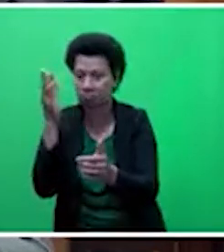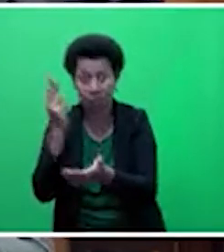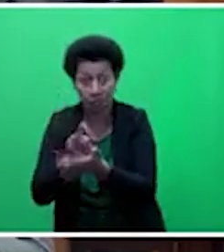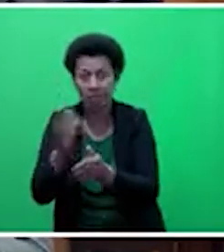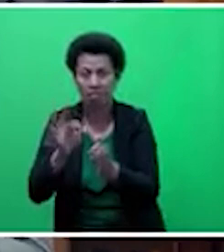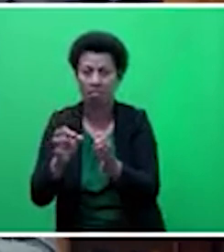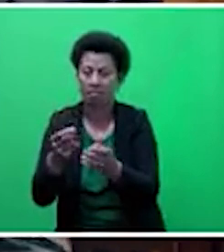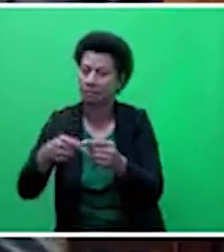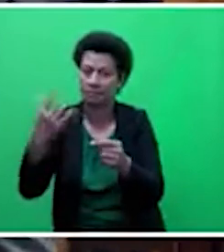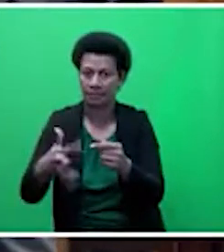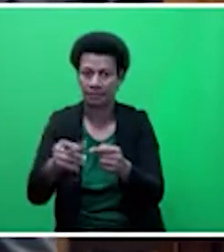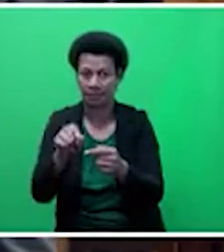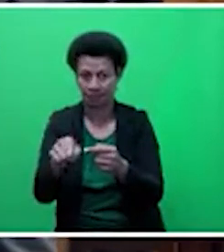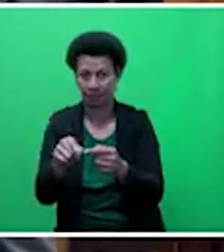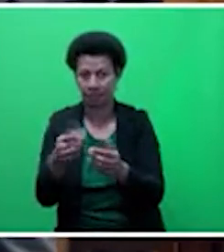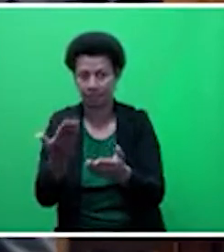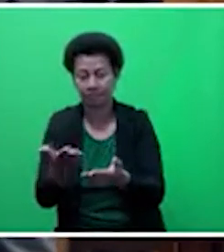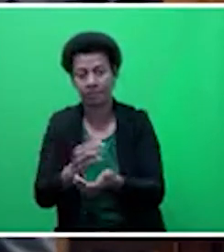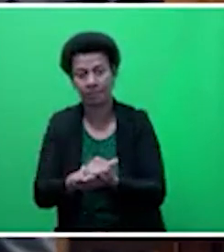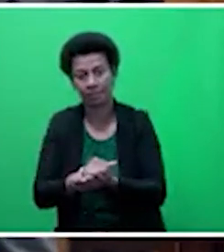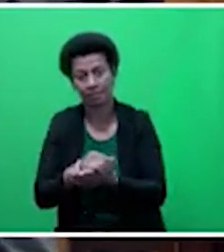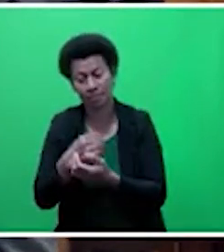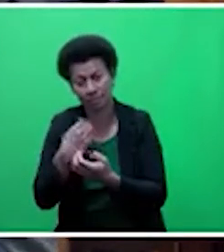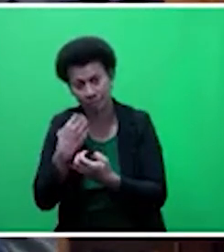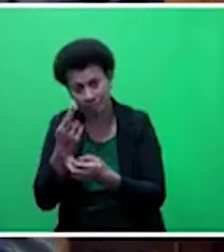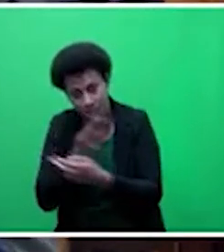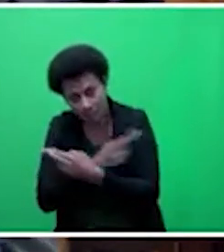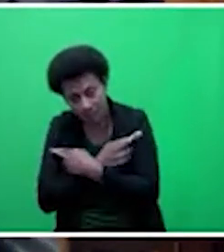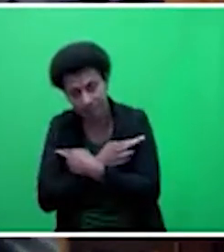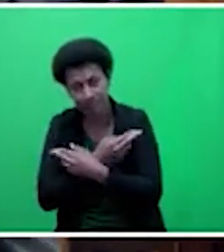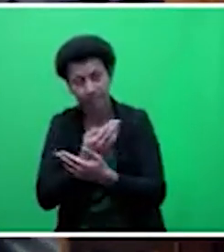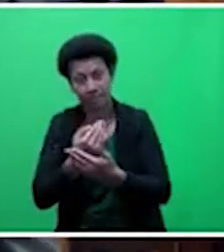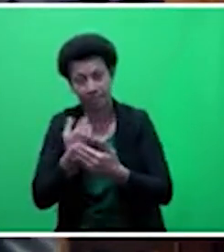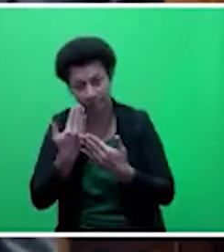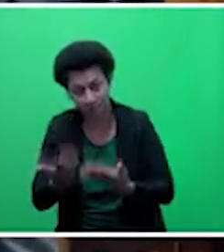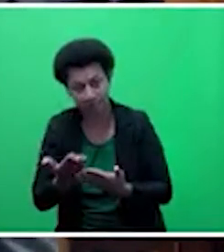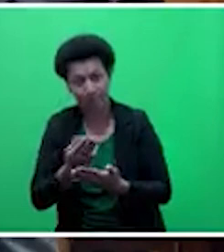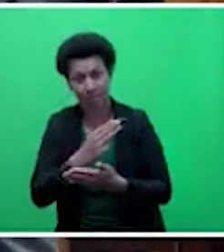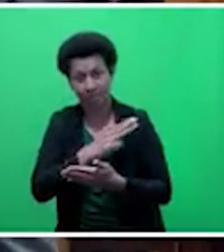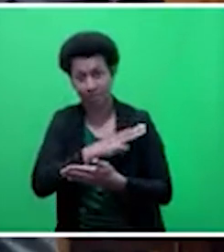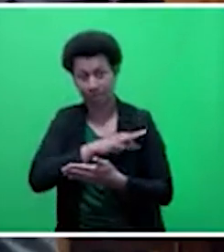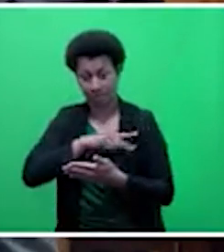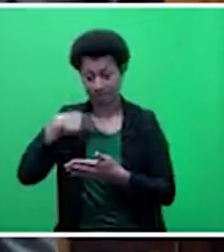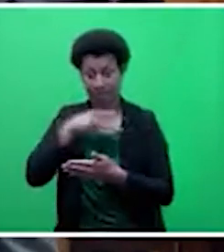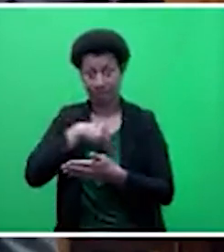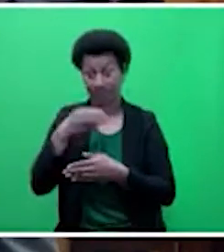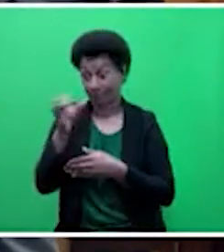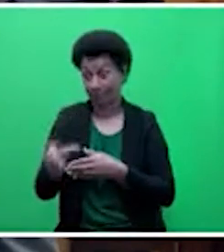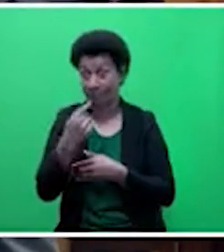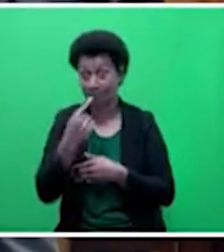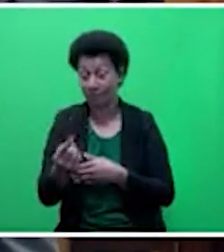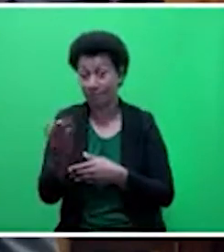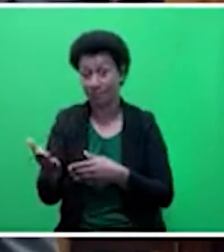awareness. So just in respect, Honourable Prime Minister has mentioned overall the government objective, but in respect of what Honourable Bhiman